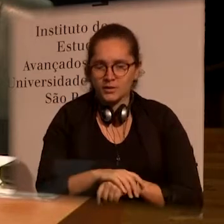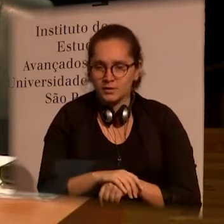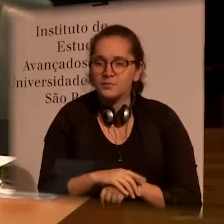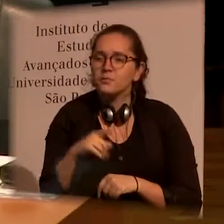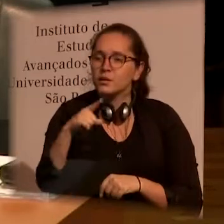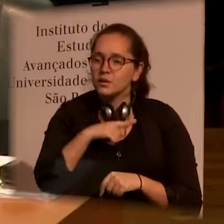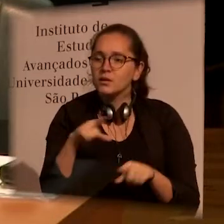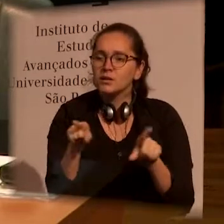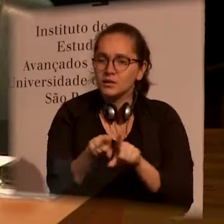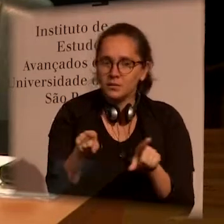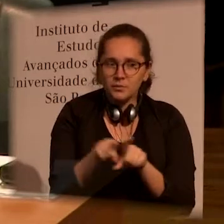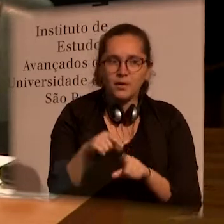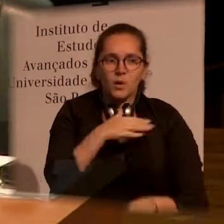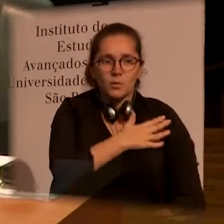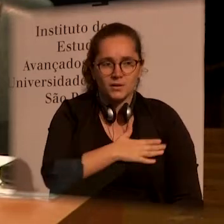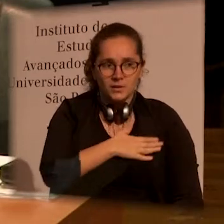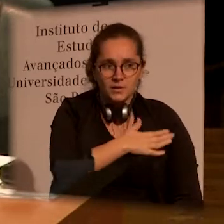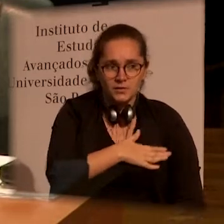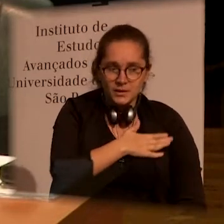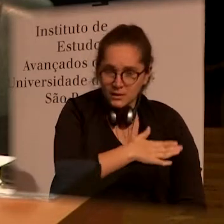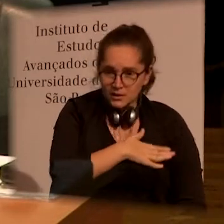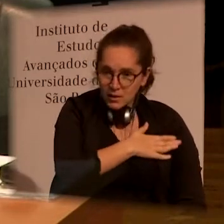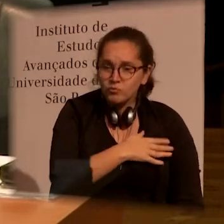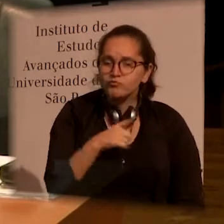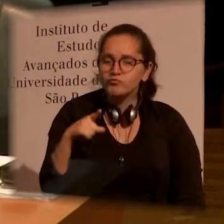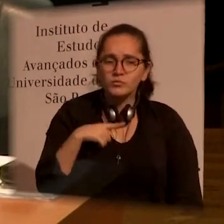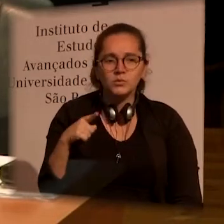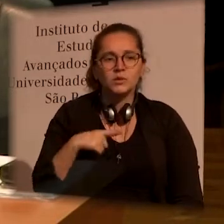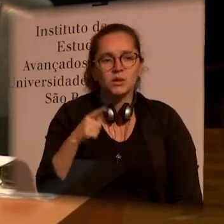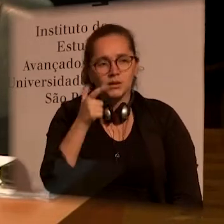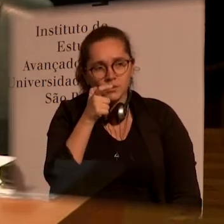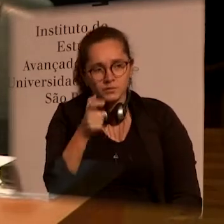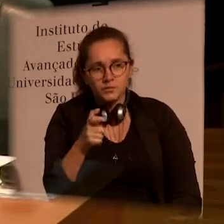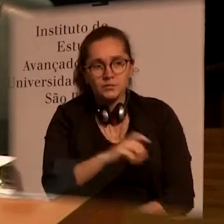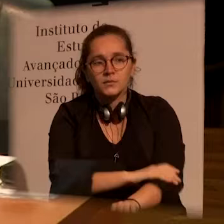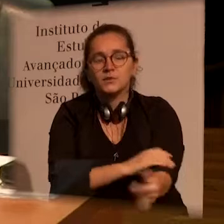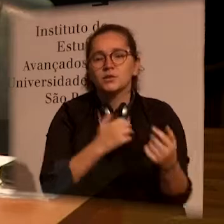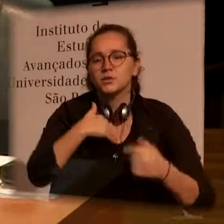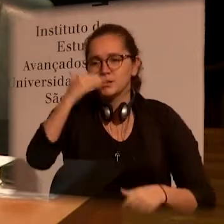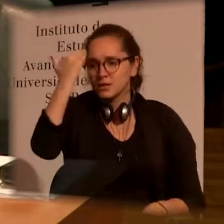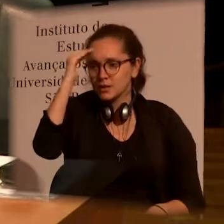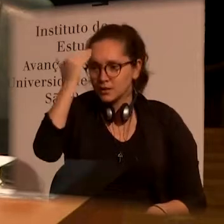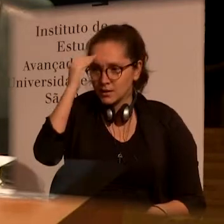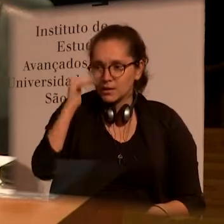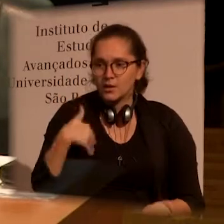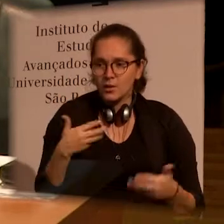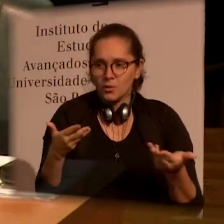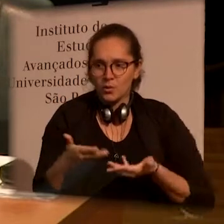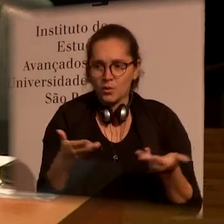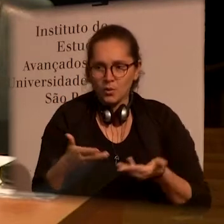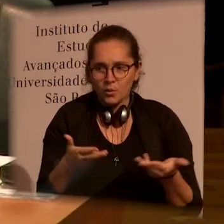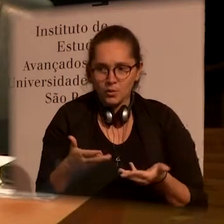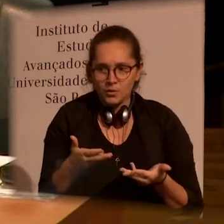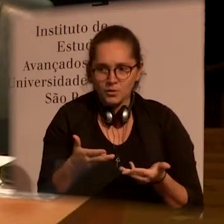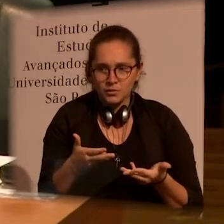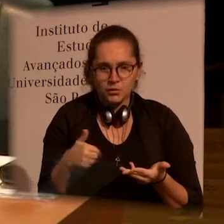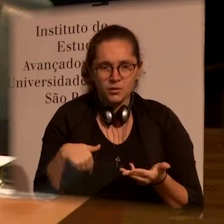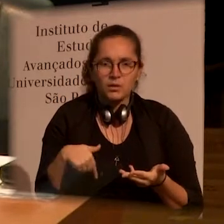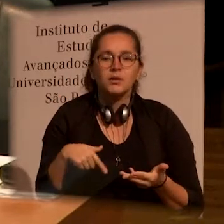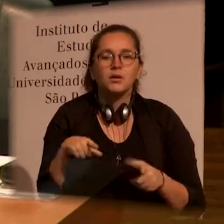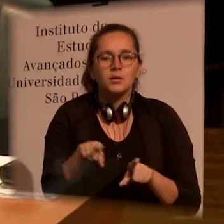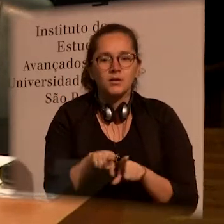from overseas. And it's also a satisfaction for us to understand